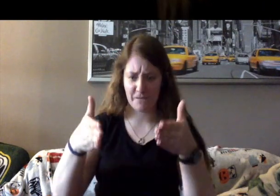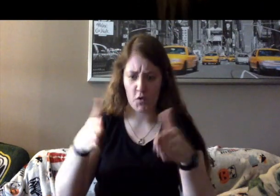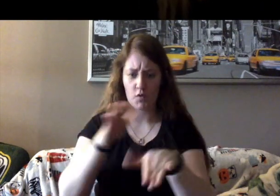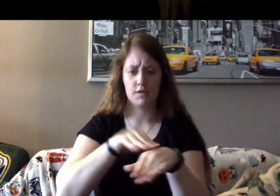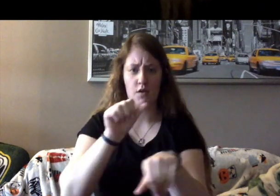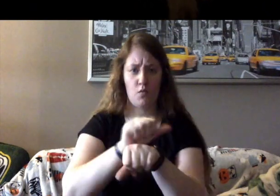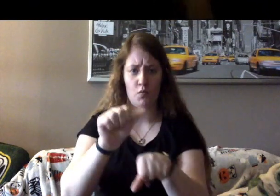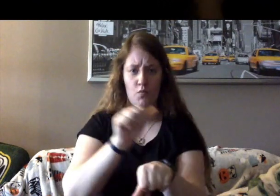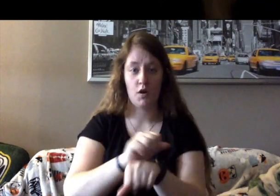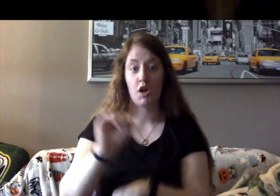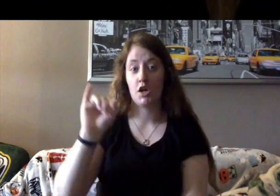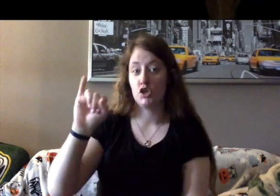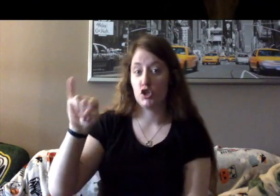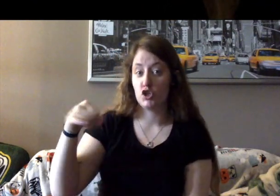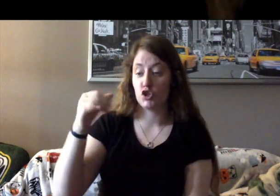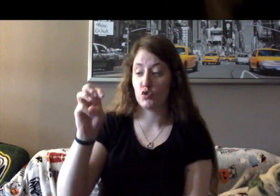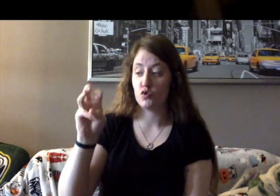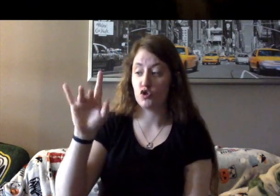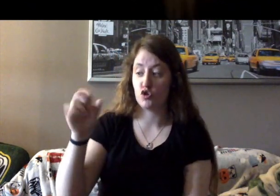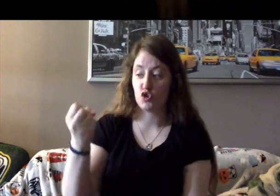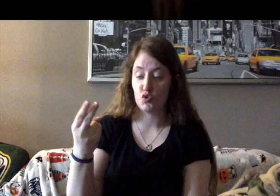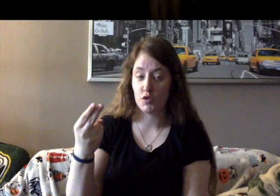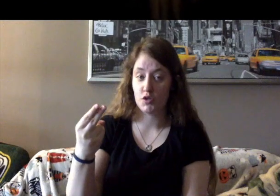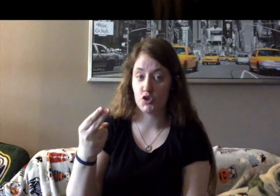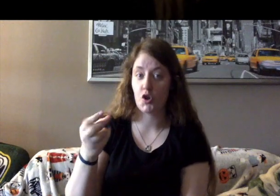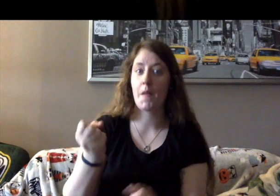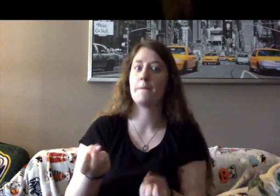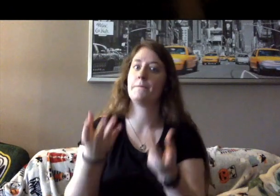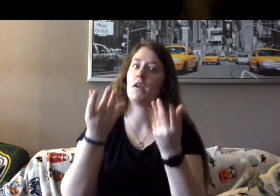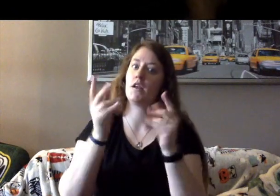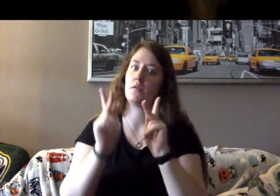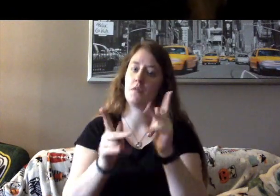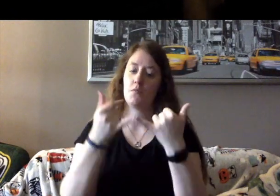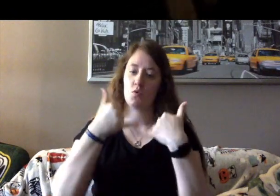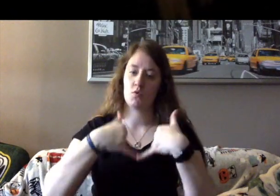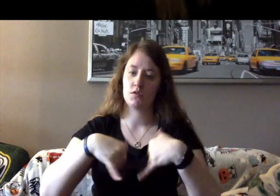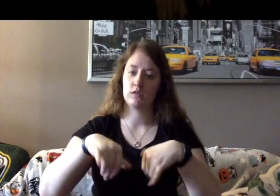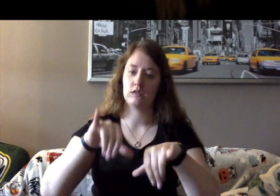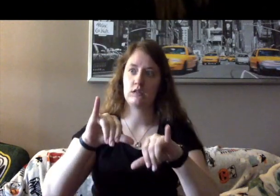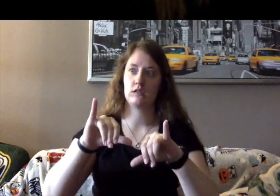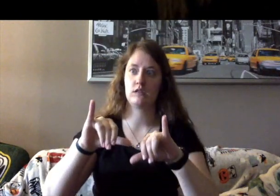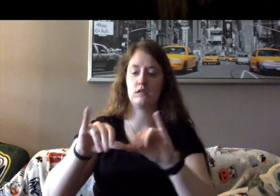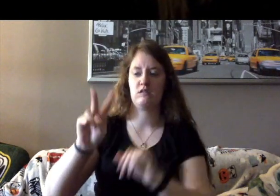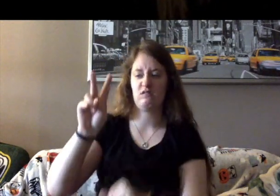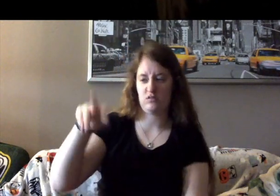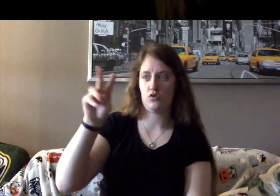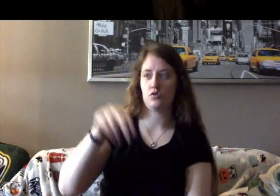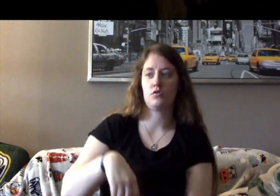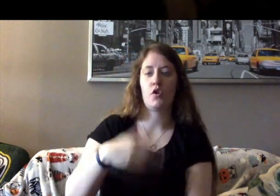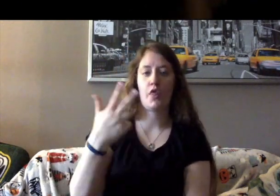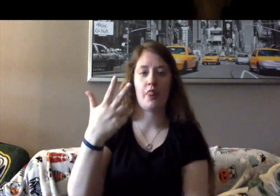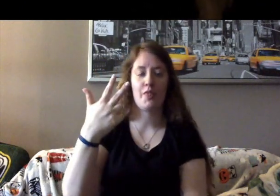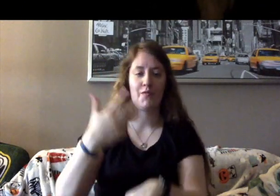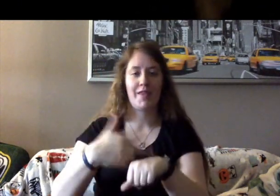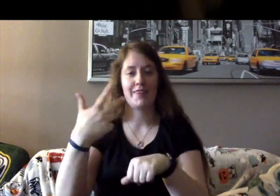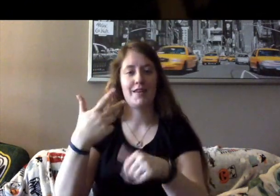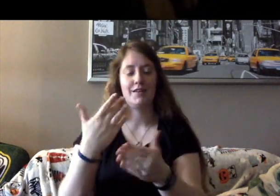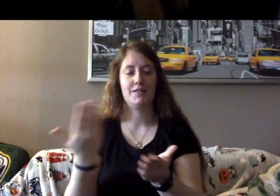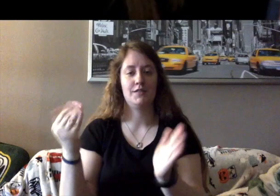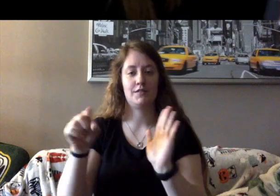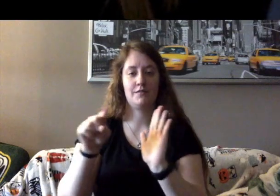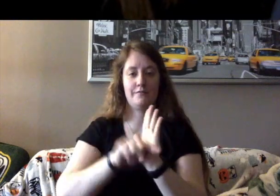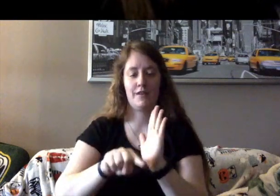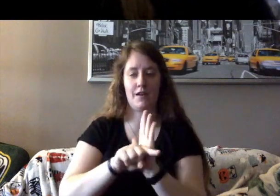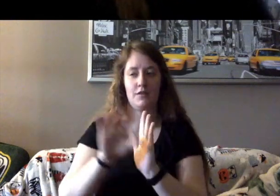Many people were still prejudiced. Three strikes against her. But Ruth was not